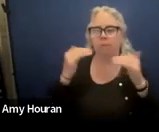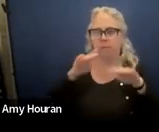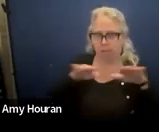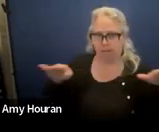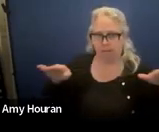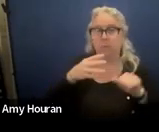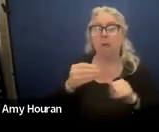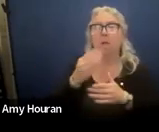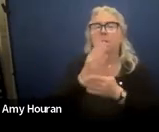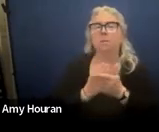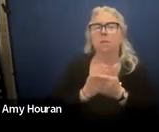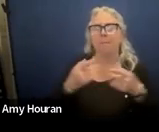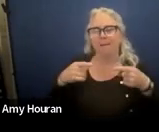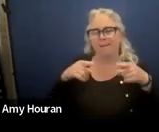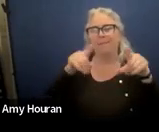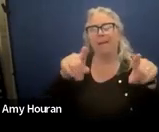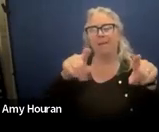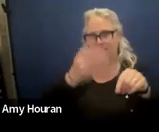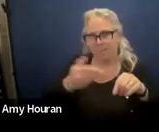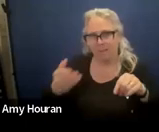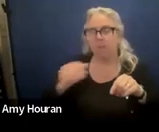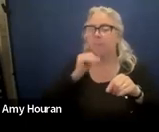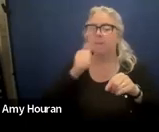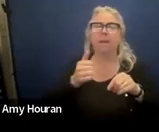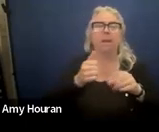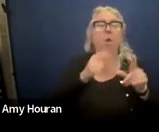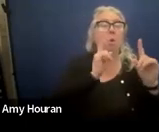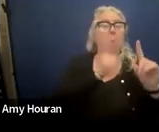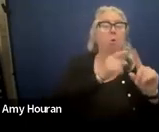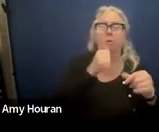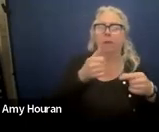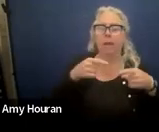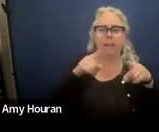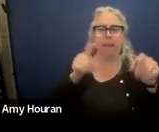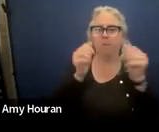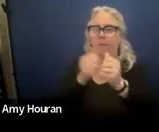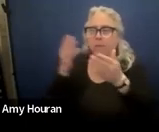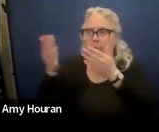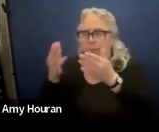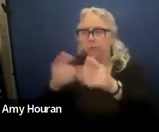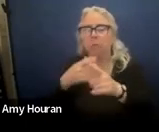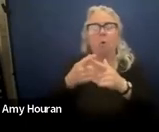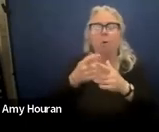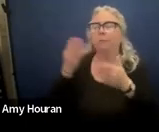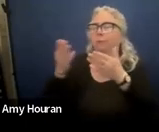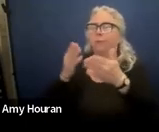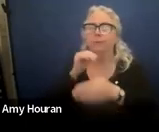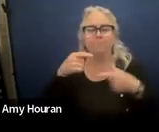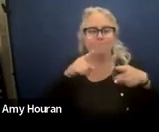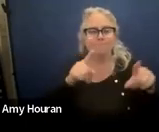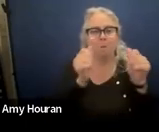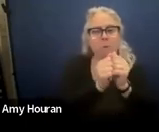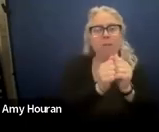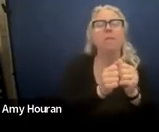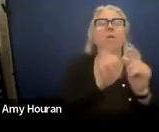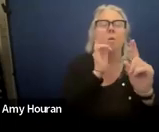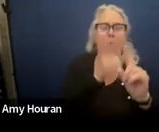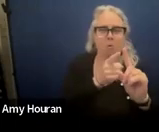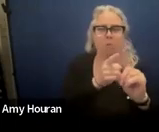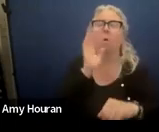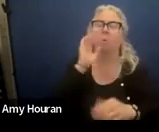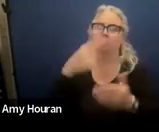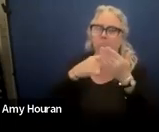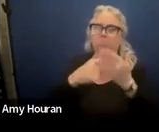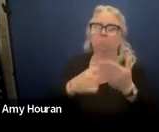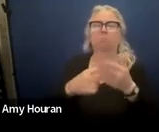goals did not align with a service or services did not align with the goal so we will talk about all of this in depth